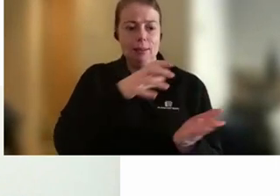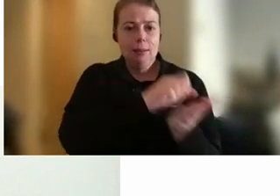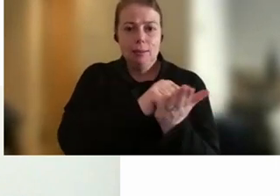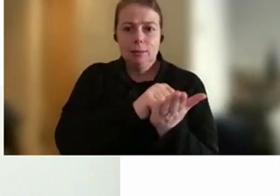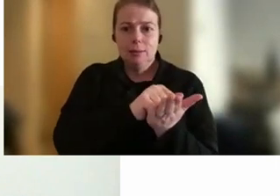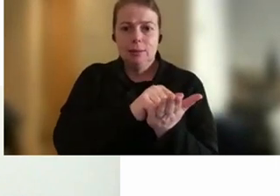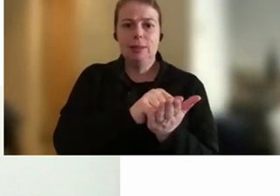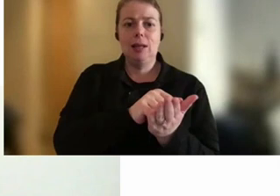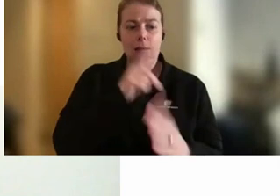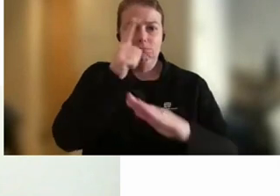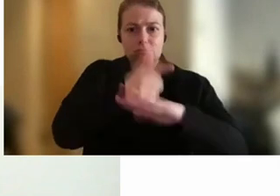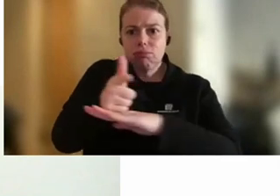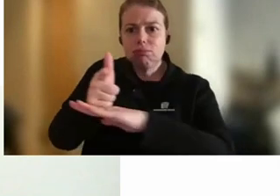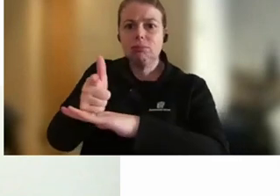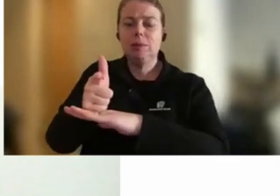that have been captured so far.